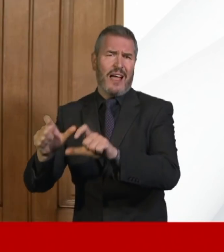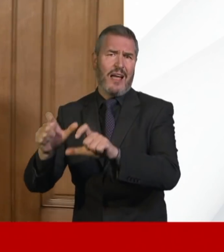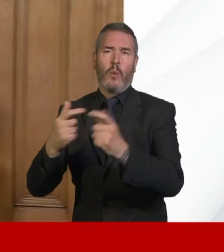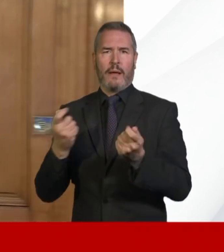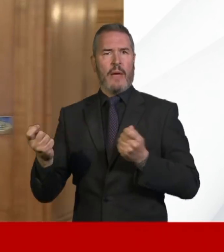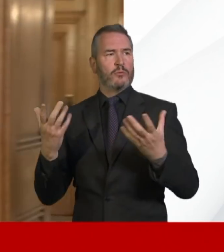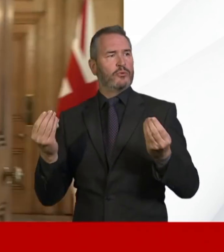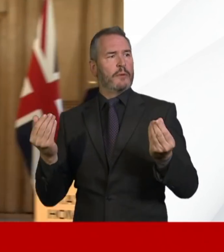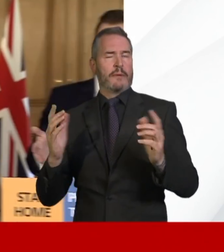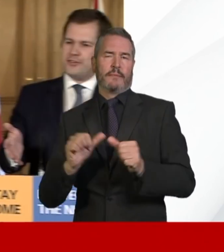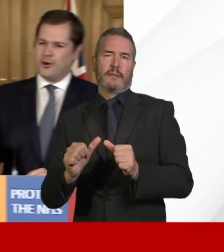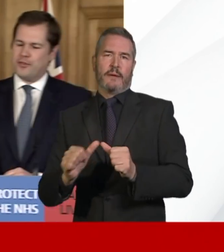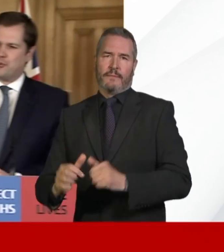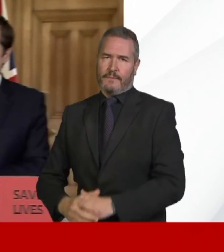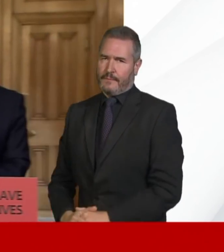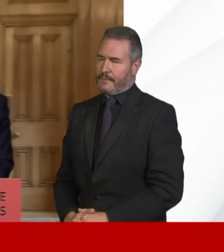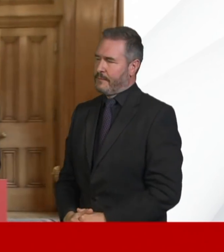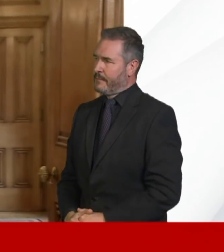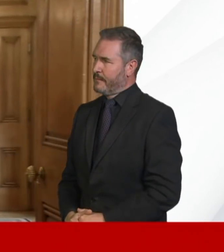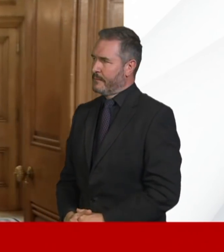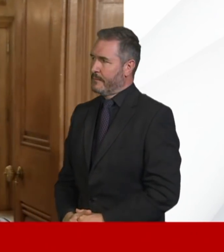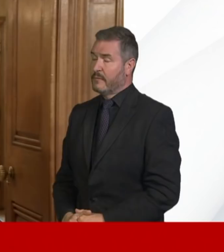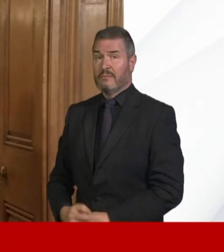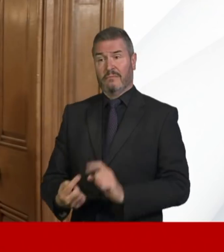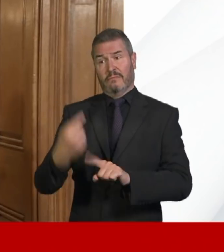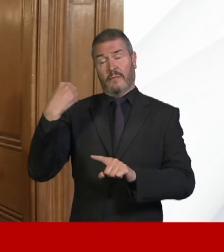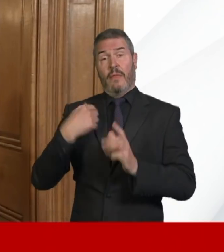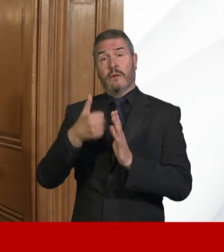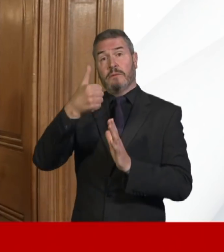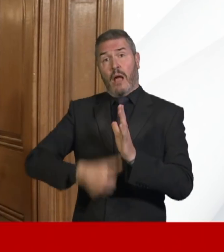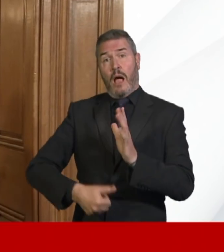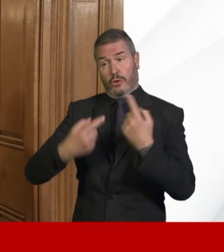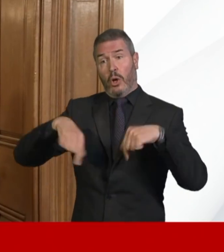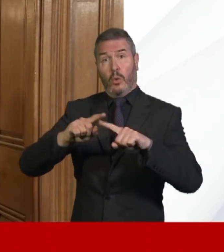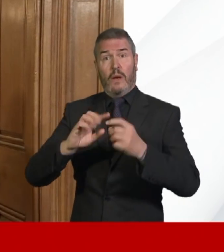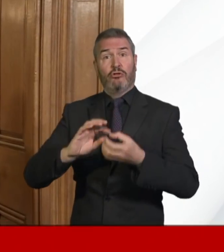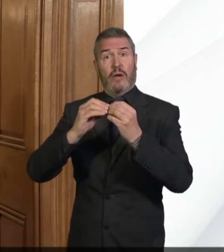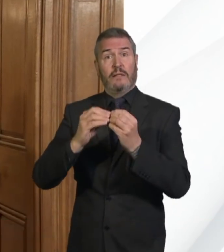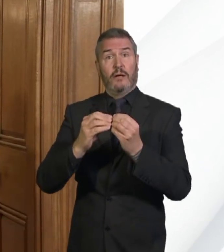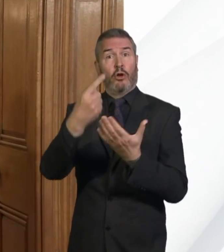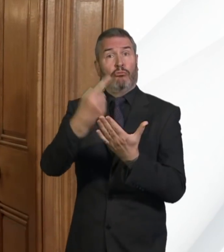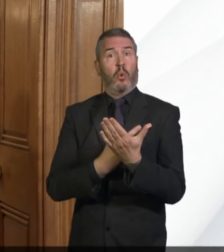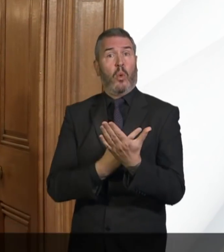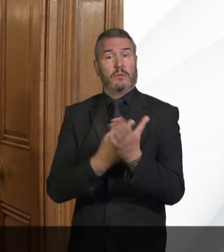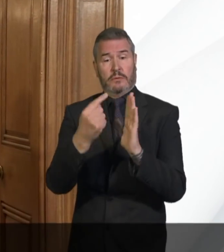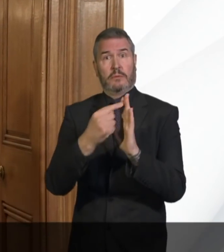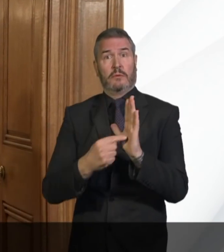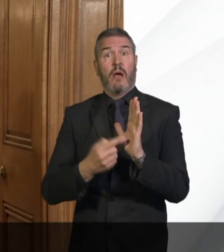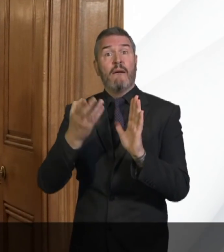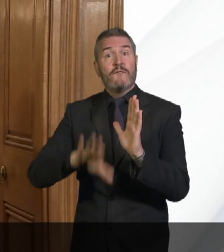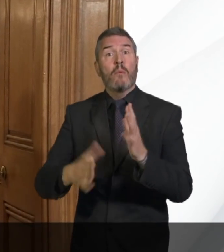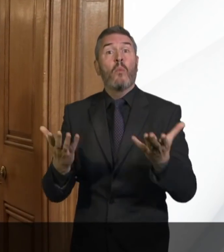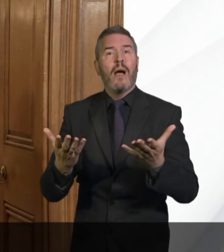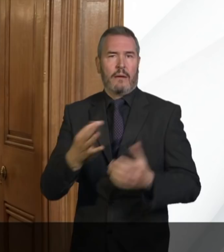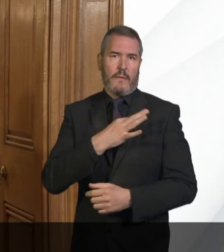Well, absolutely. From the outset of this crisis, we drew up the measures that could be implemented. And then on expert medical